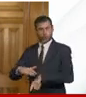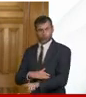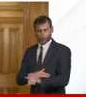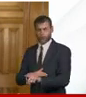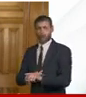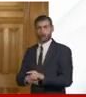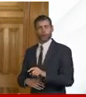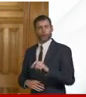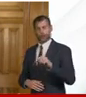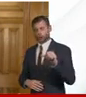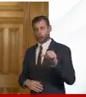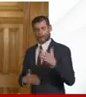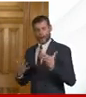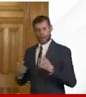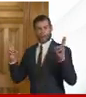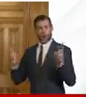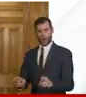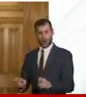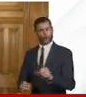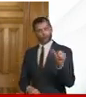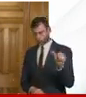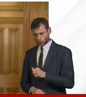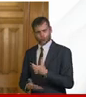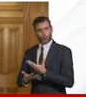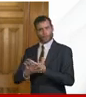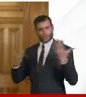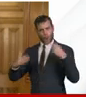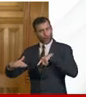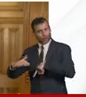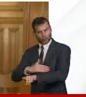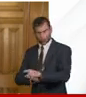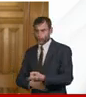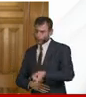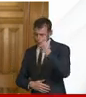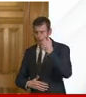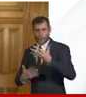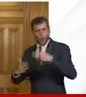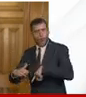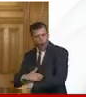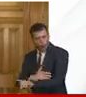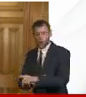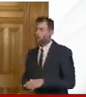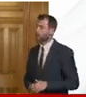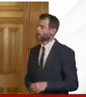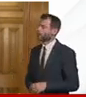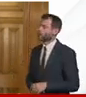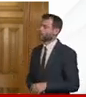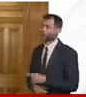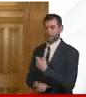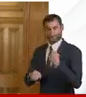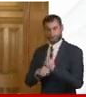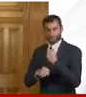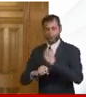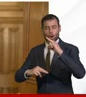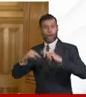low as they are we should have more tube trains running when it comes to uh construction and there's uh there's many countries